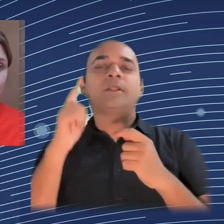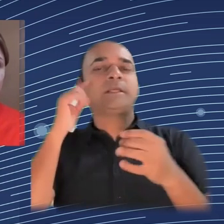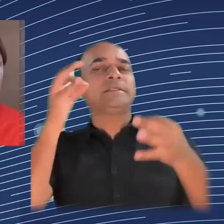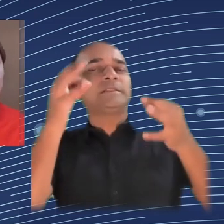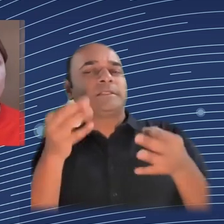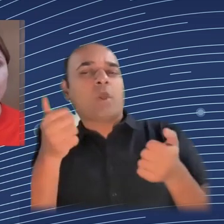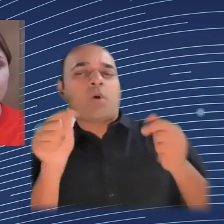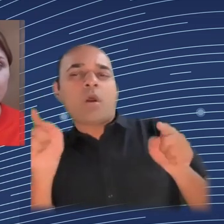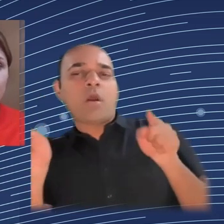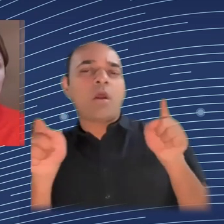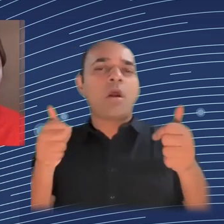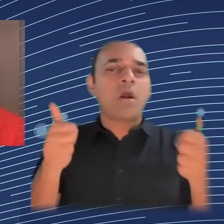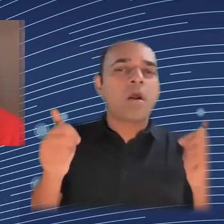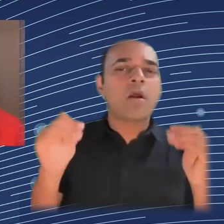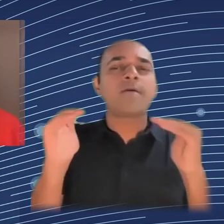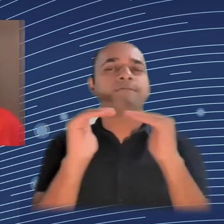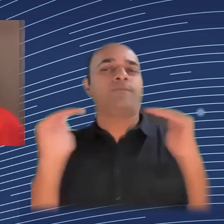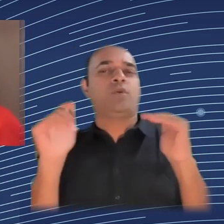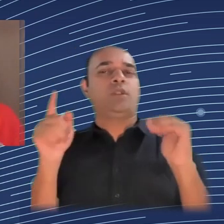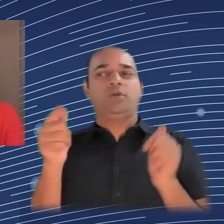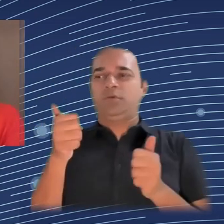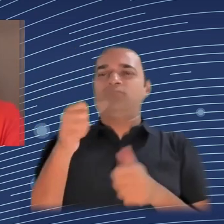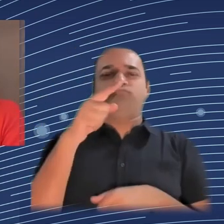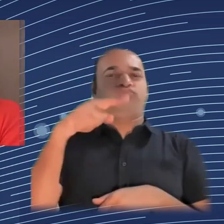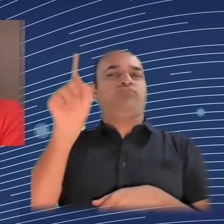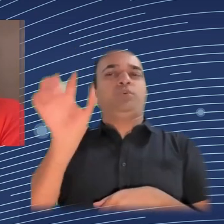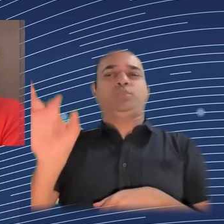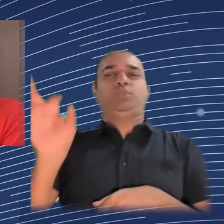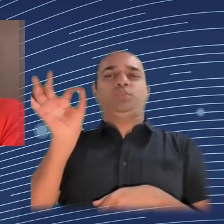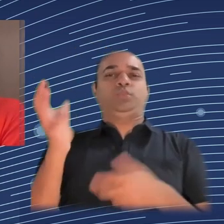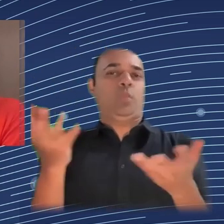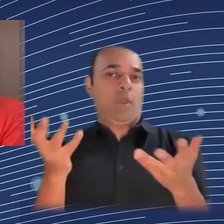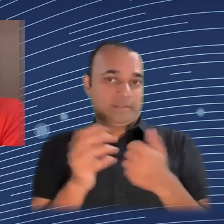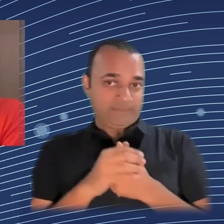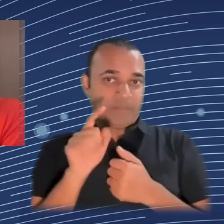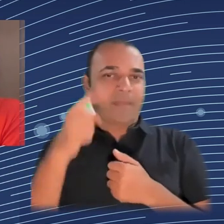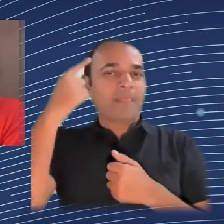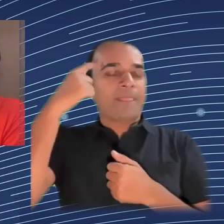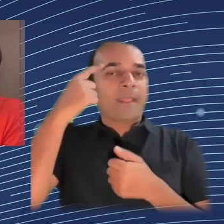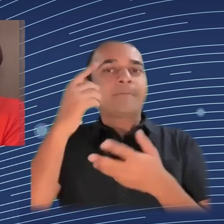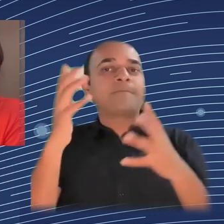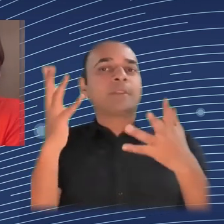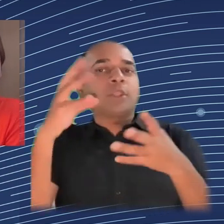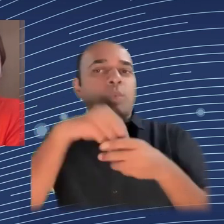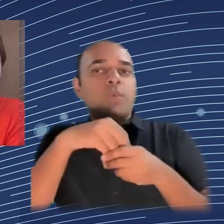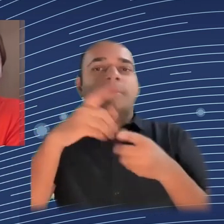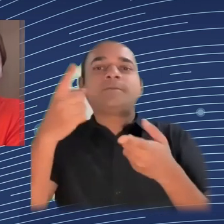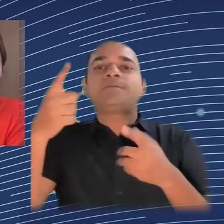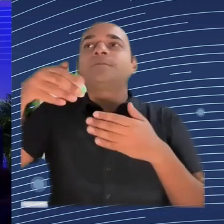Professor Mortati if she has any brief remarks, for Ravit, would you have, is there anything you want to add to what has been said?